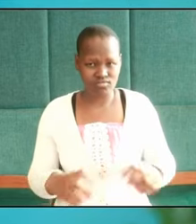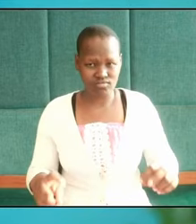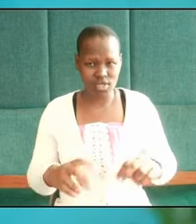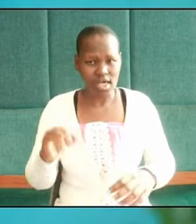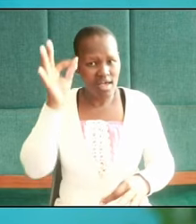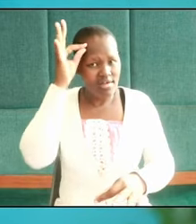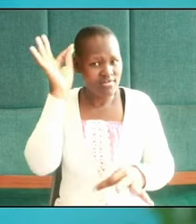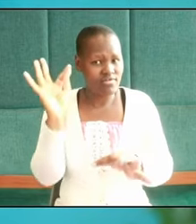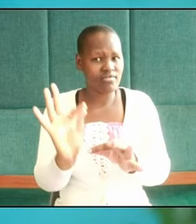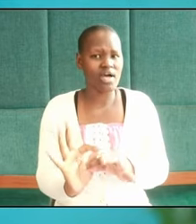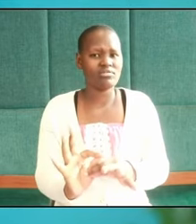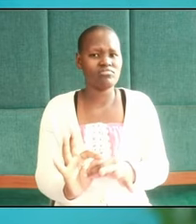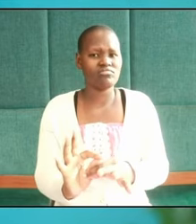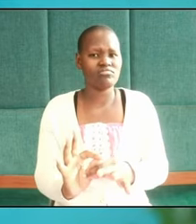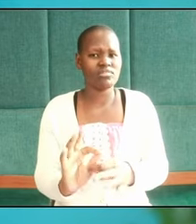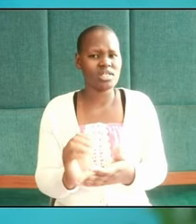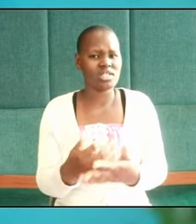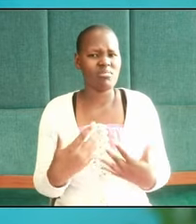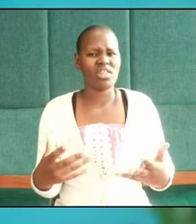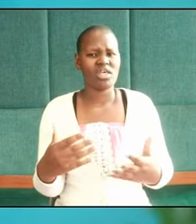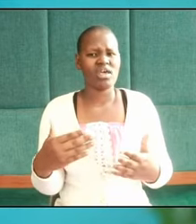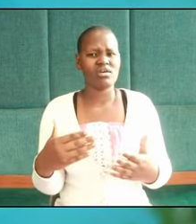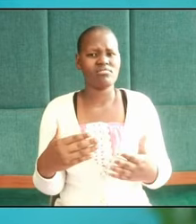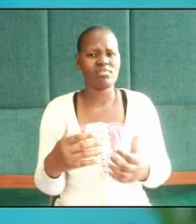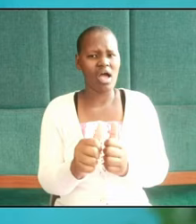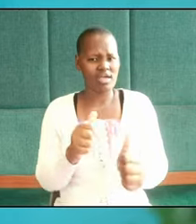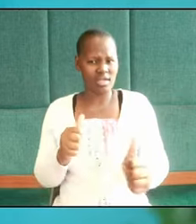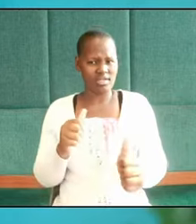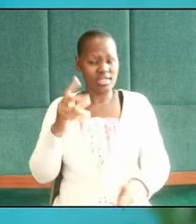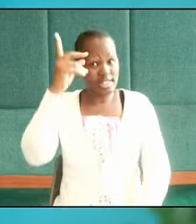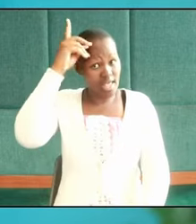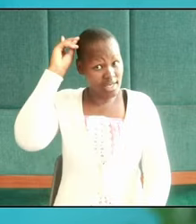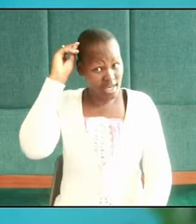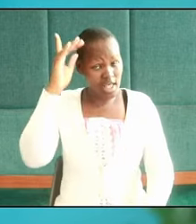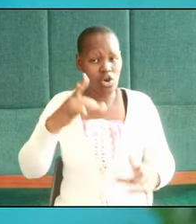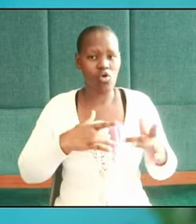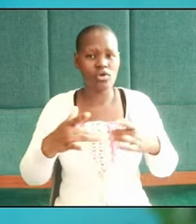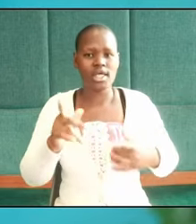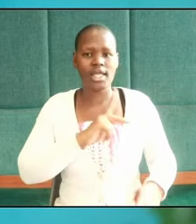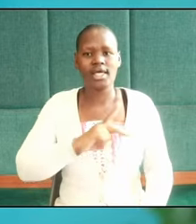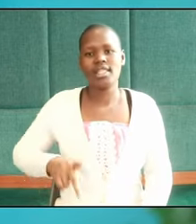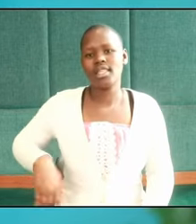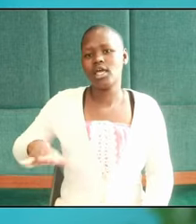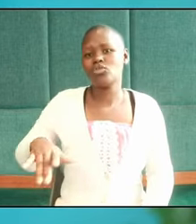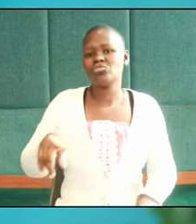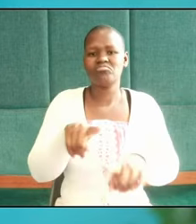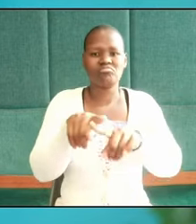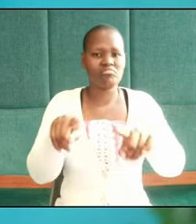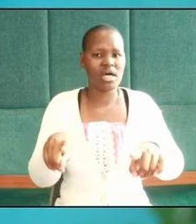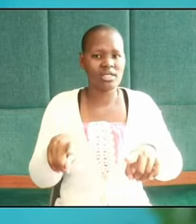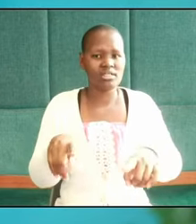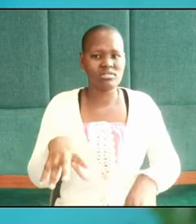some charge against Daniel concerning the kingdom but they could